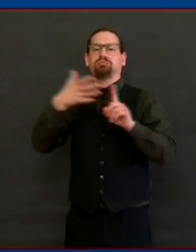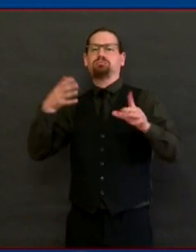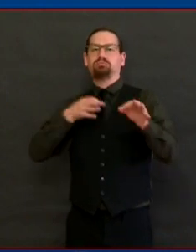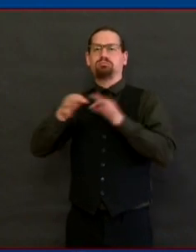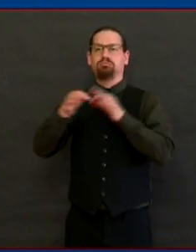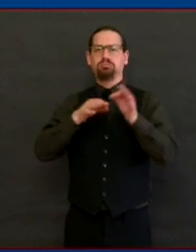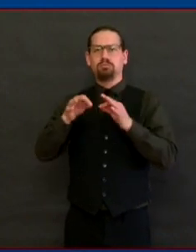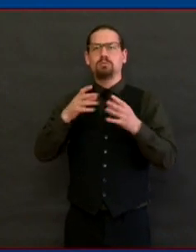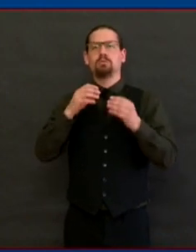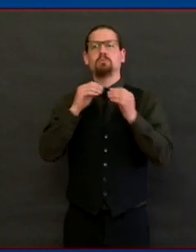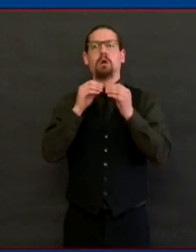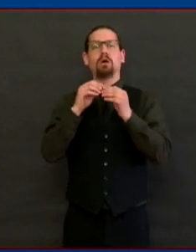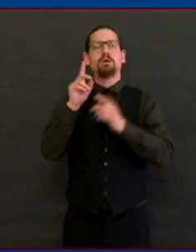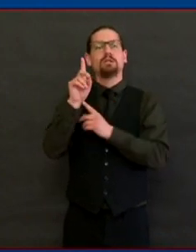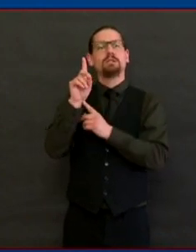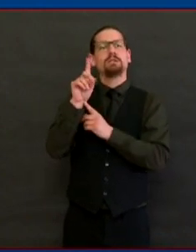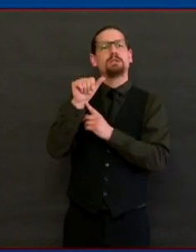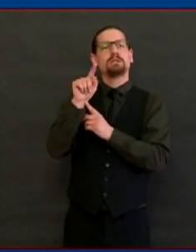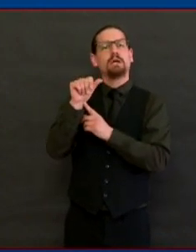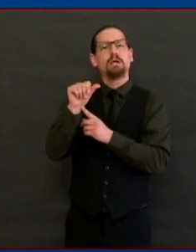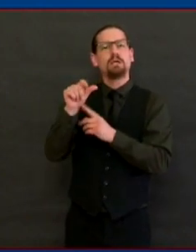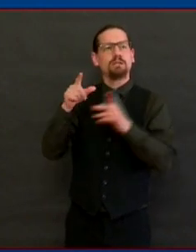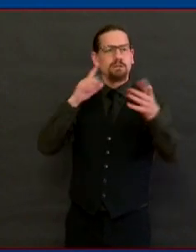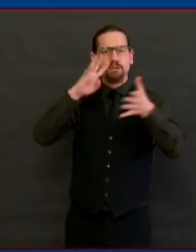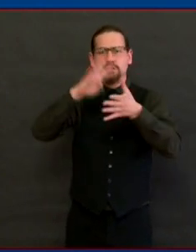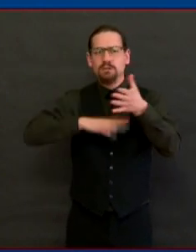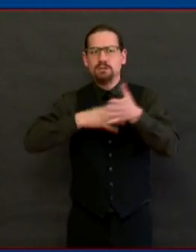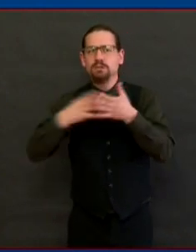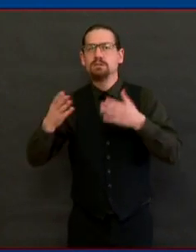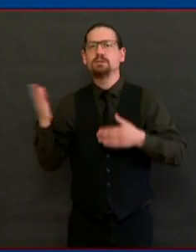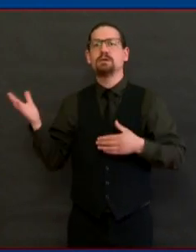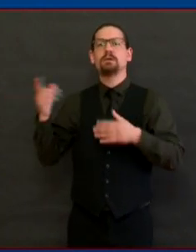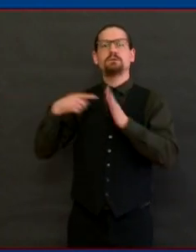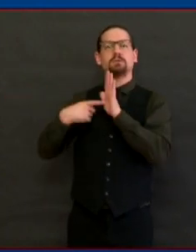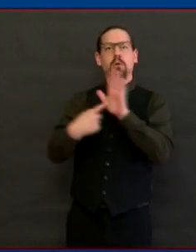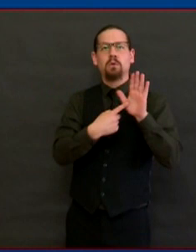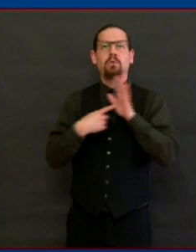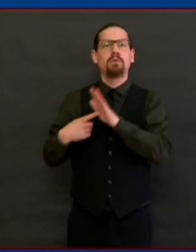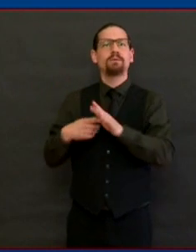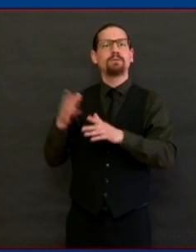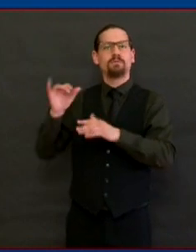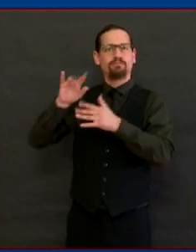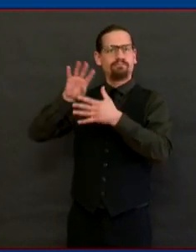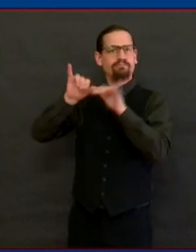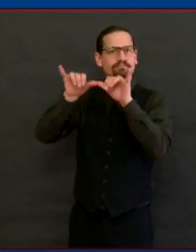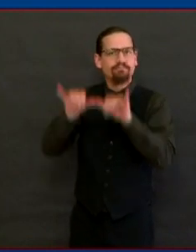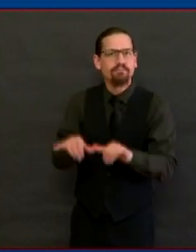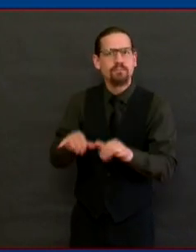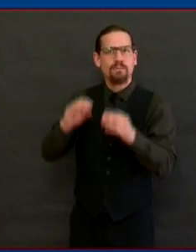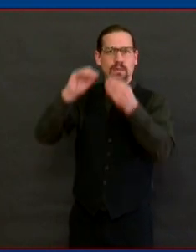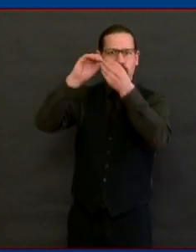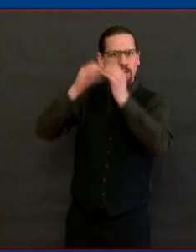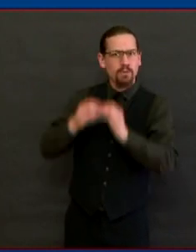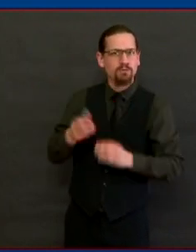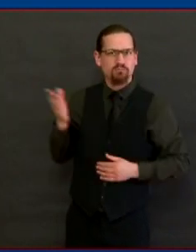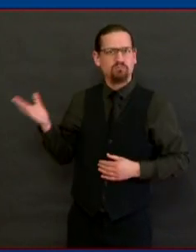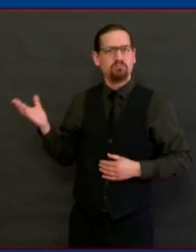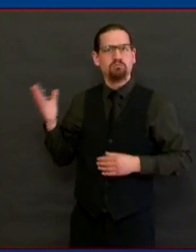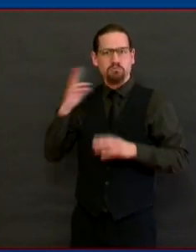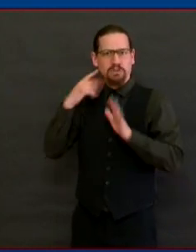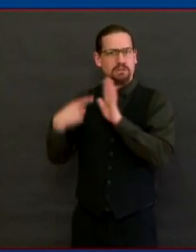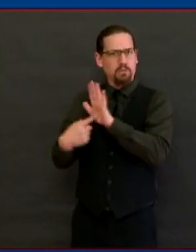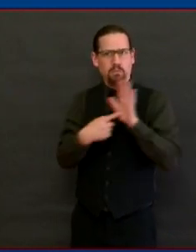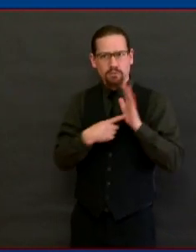we have around our modeling. I have been reluctant to do that. Frankly, I'm still a little reluctant to do that because we still have so little